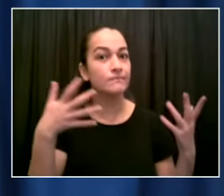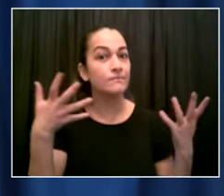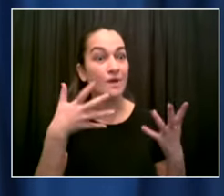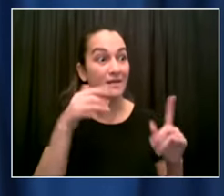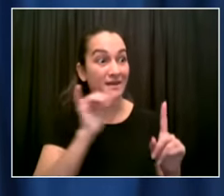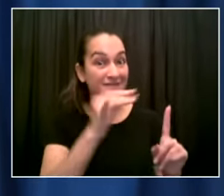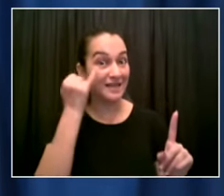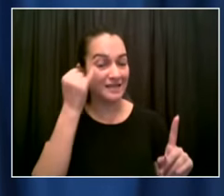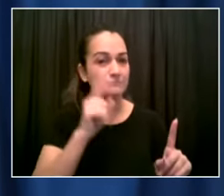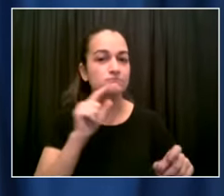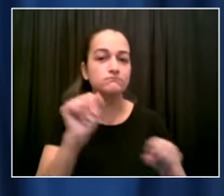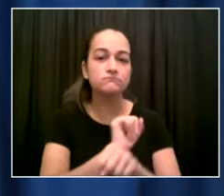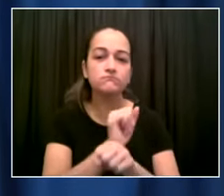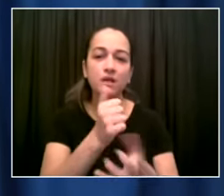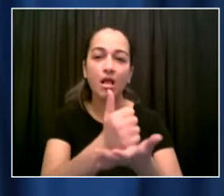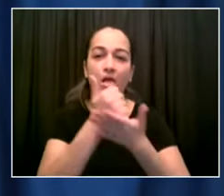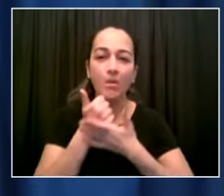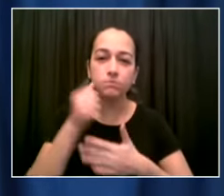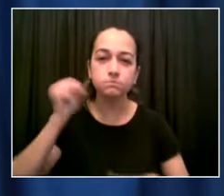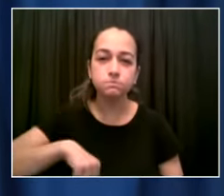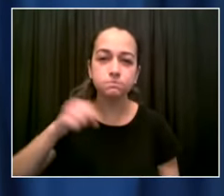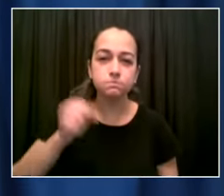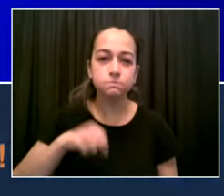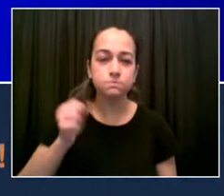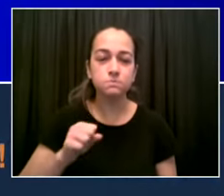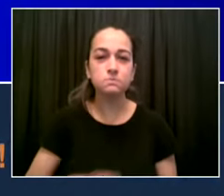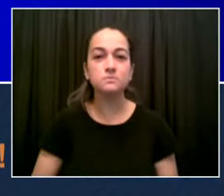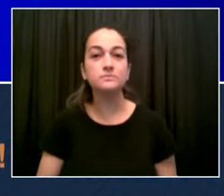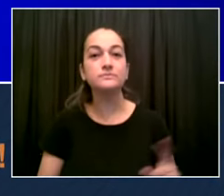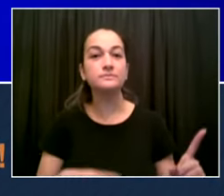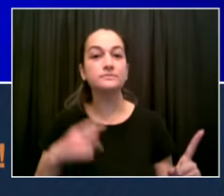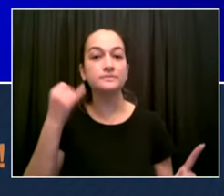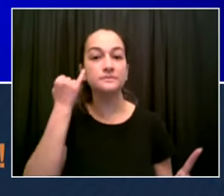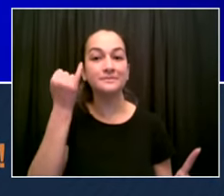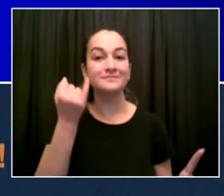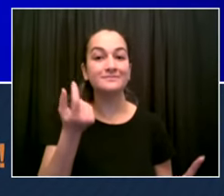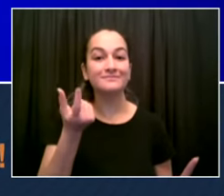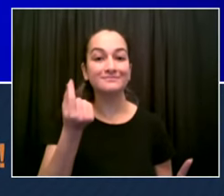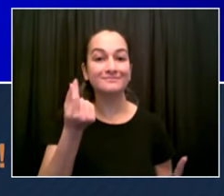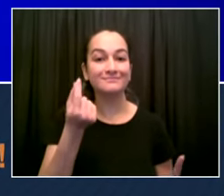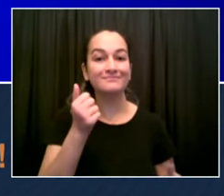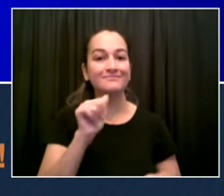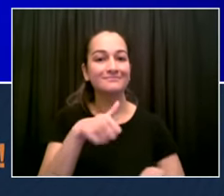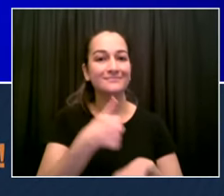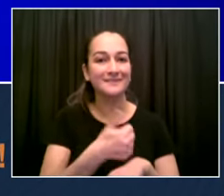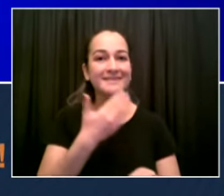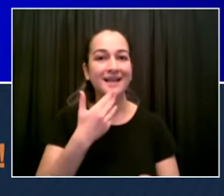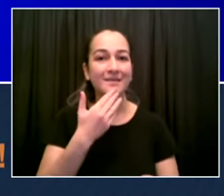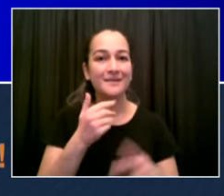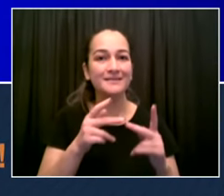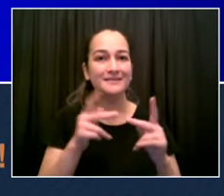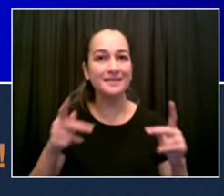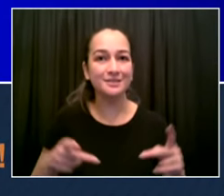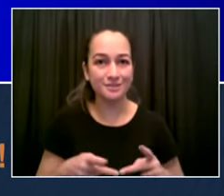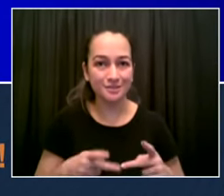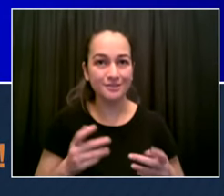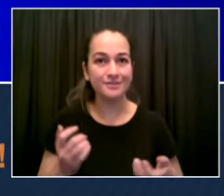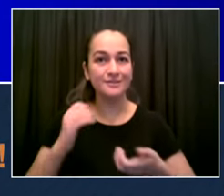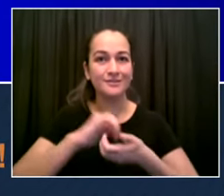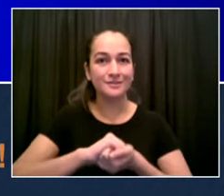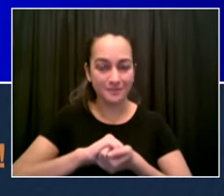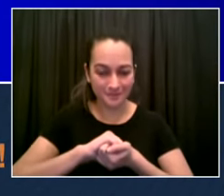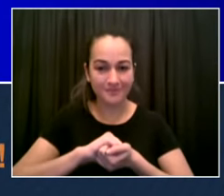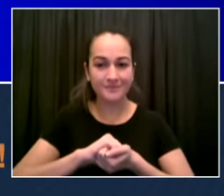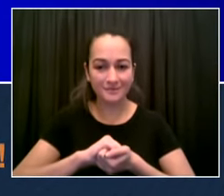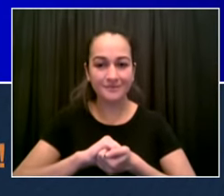vanderbilt site we can be up and running at that site before the end of your term before the end